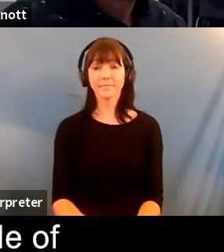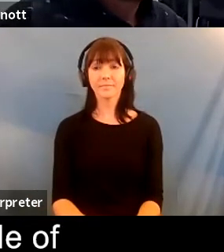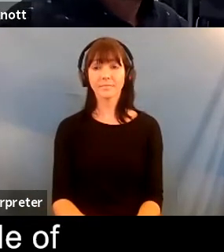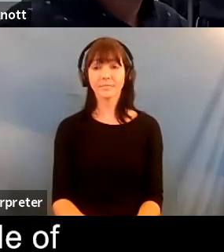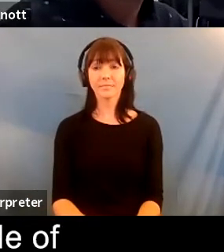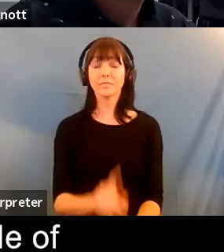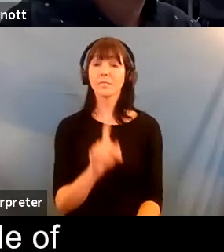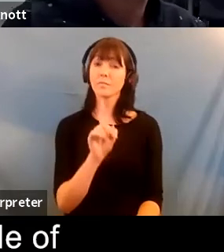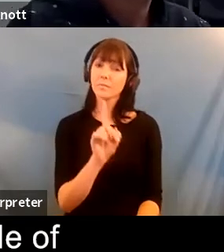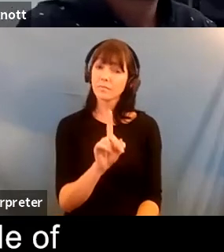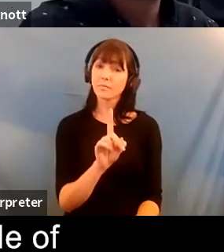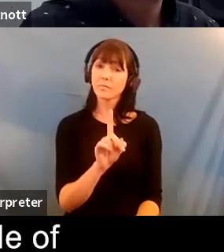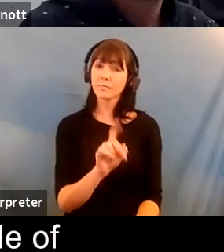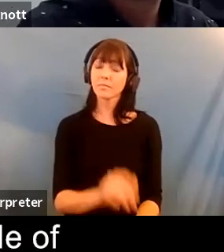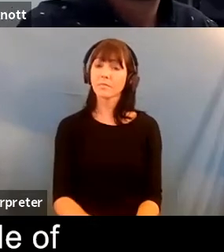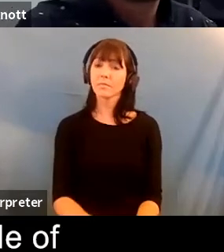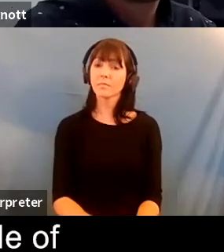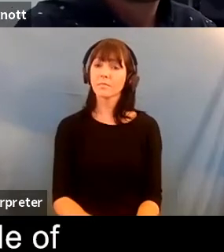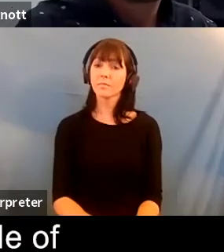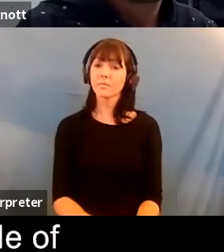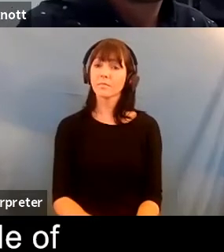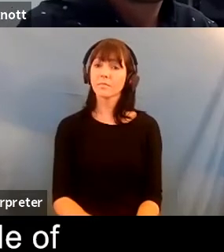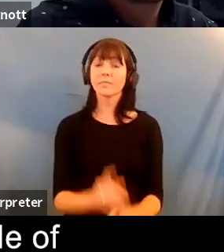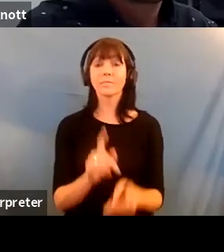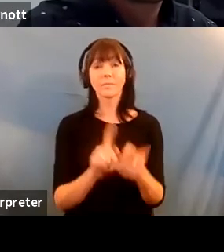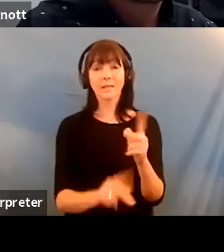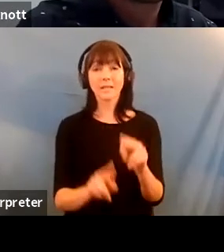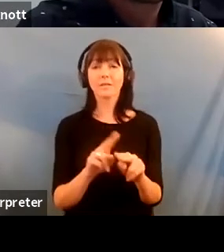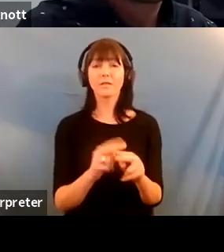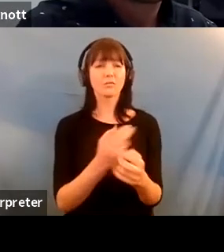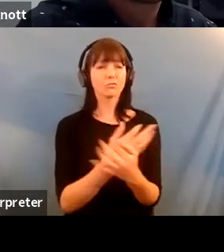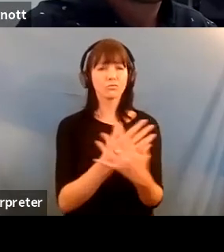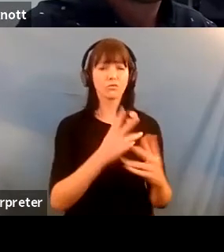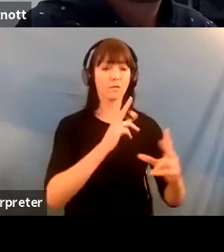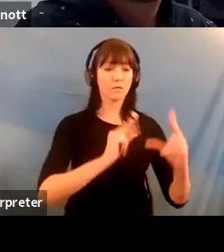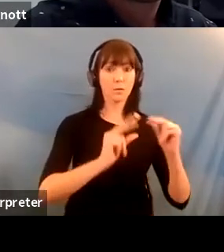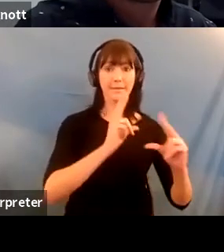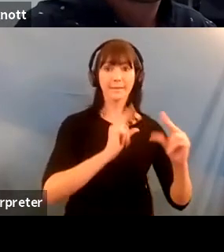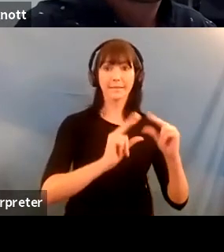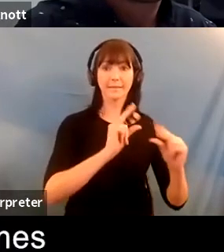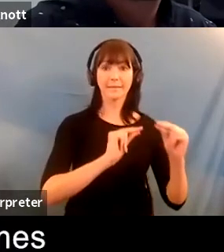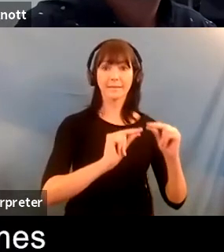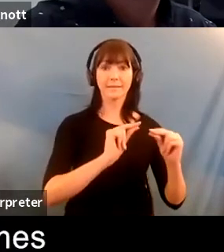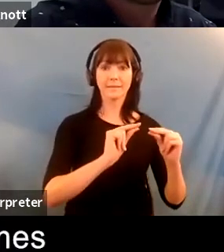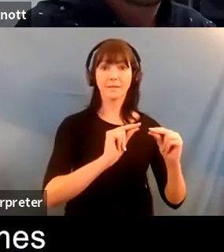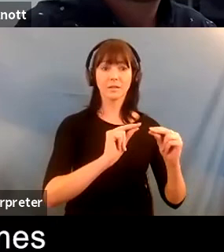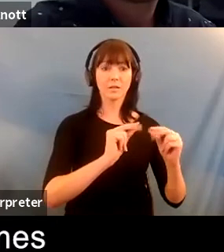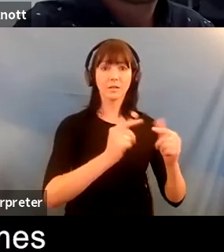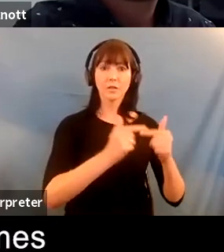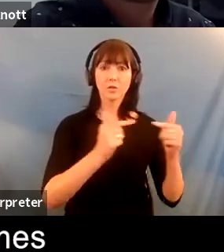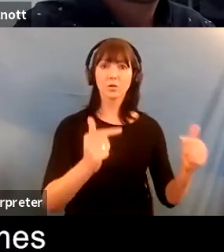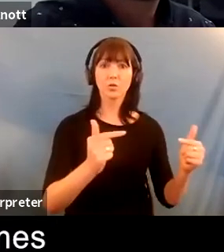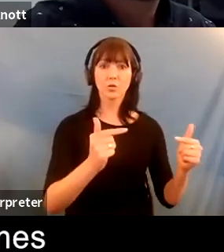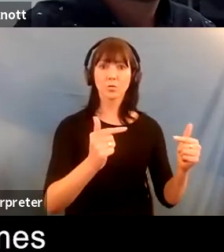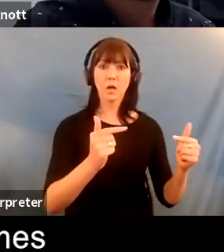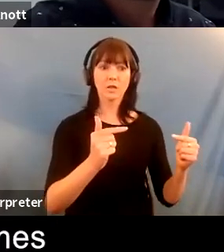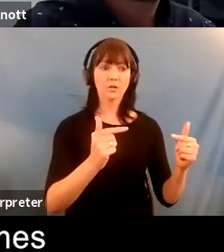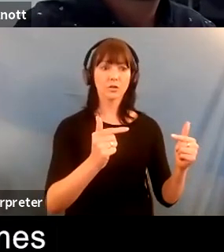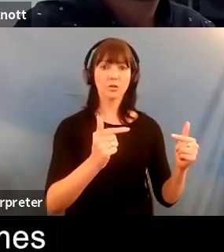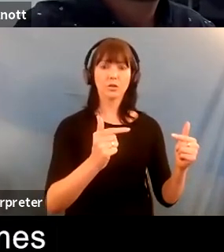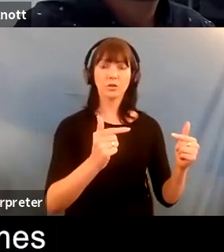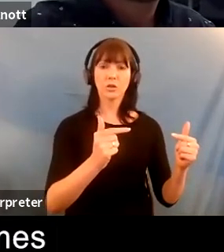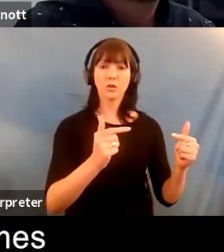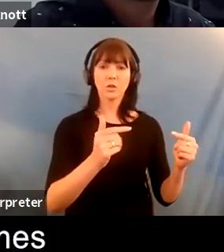flip side of that is when there are too many voices and there's too much self-doubt i think especially in times